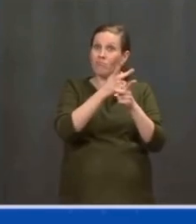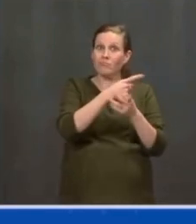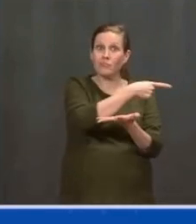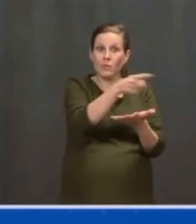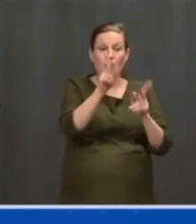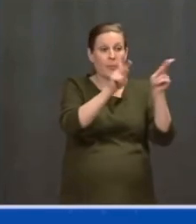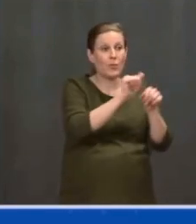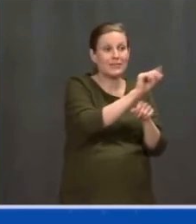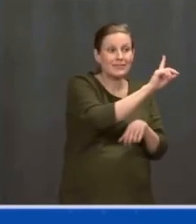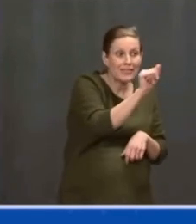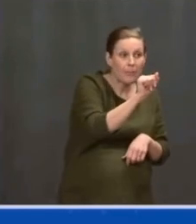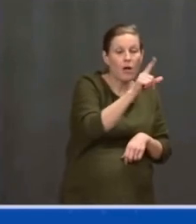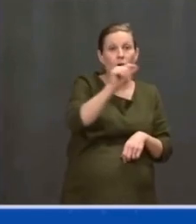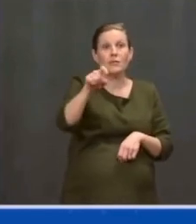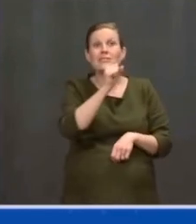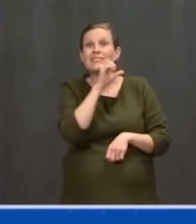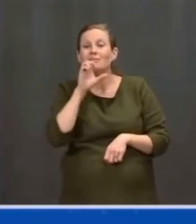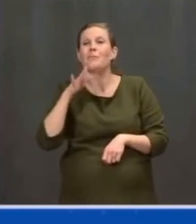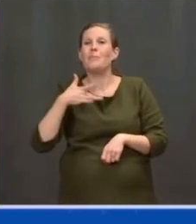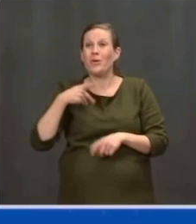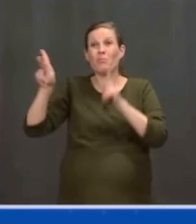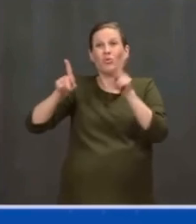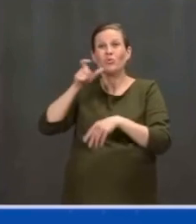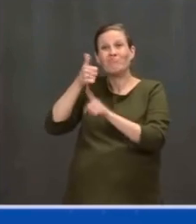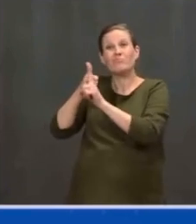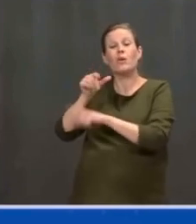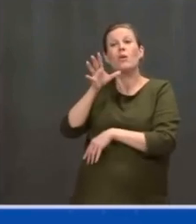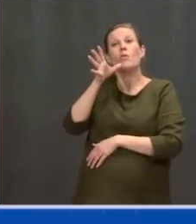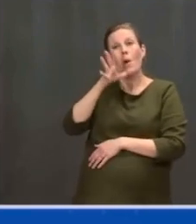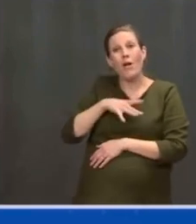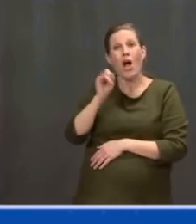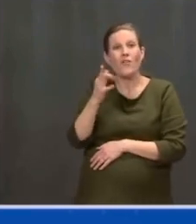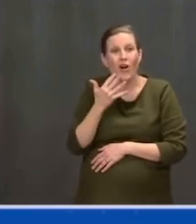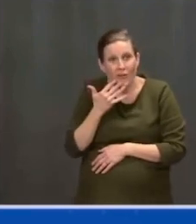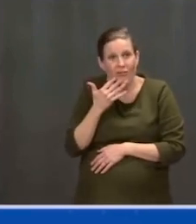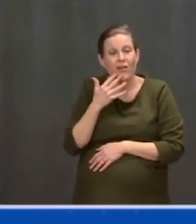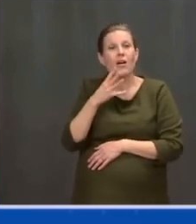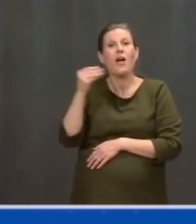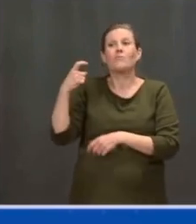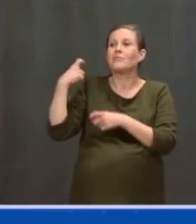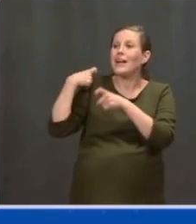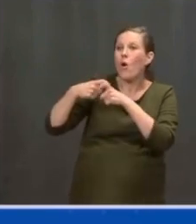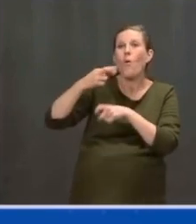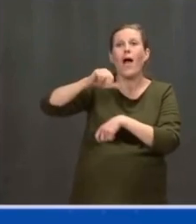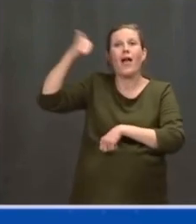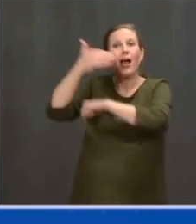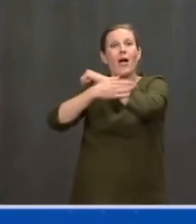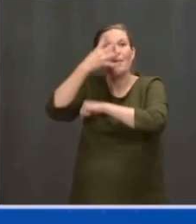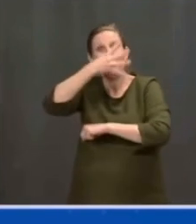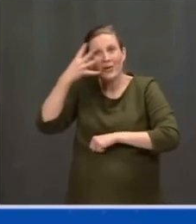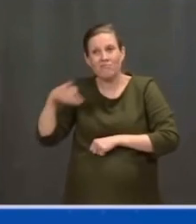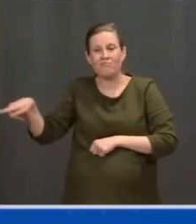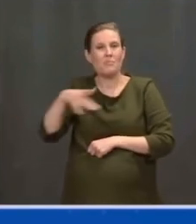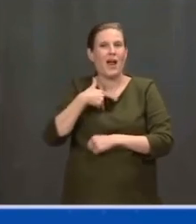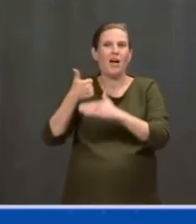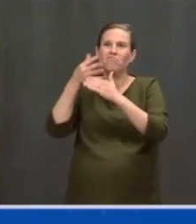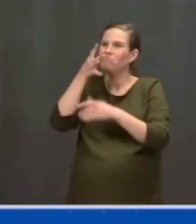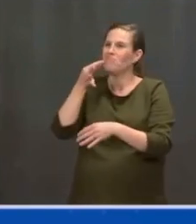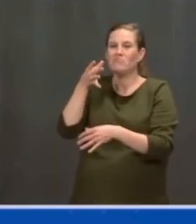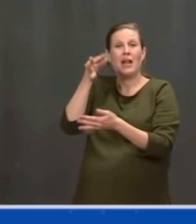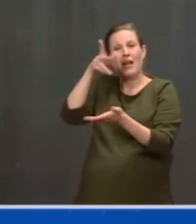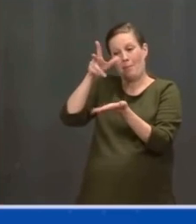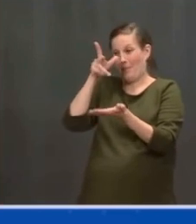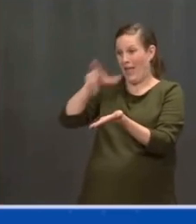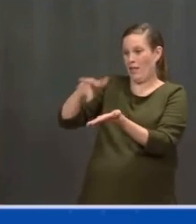unseen, underpaid, and undervalued. This plan, along with the American Families Plan, changes that with better wages, benefits, and